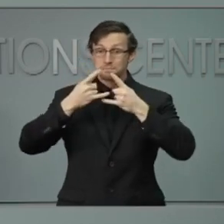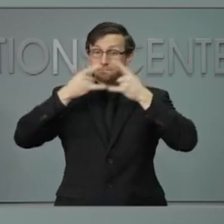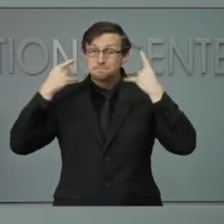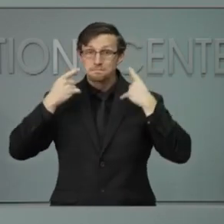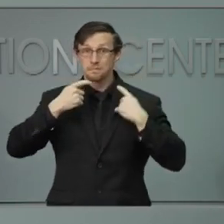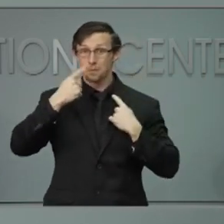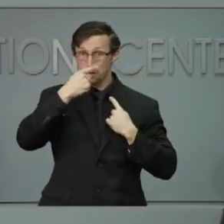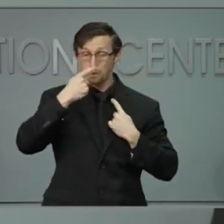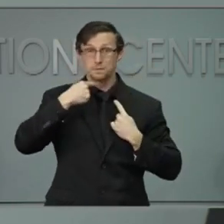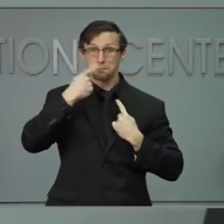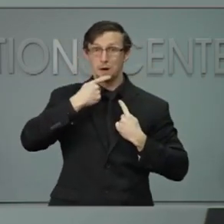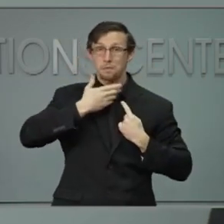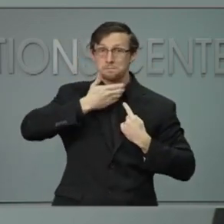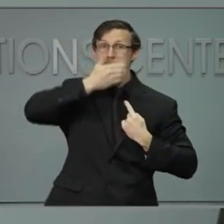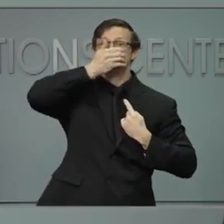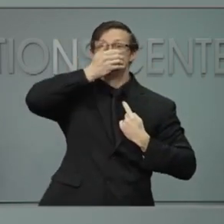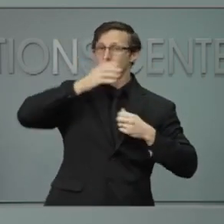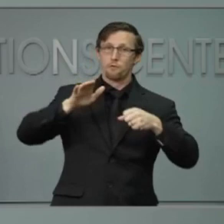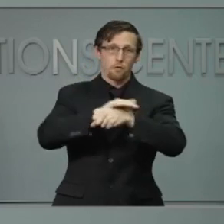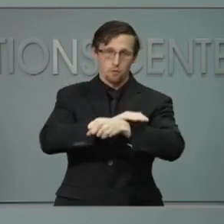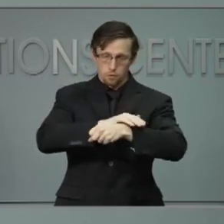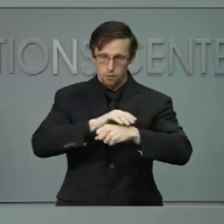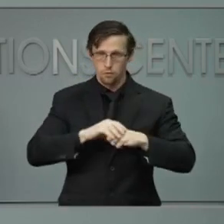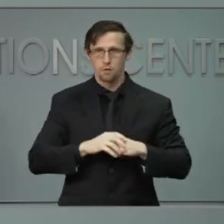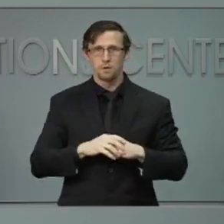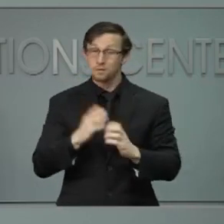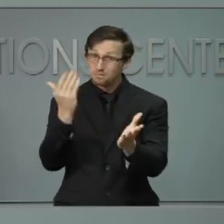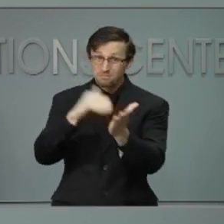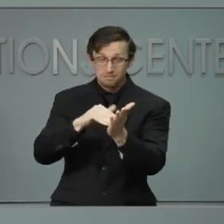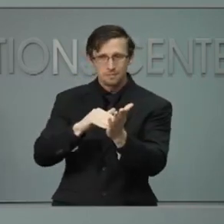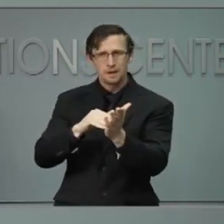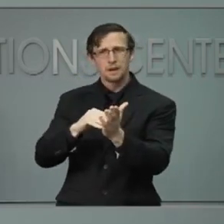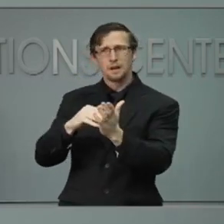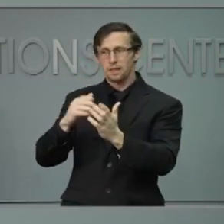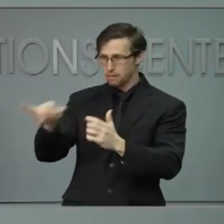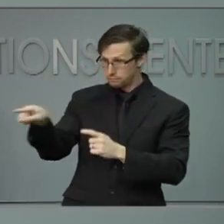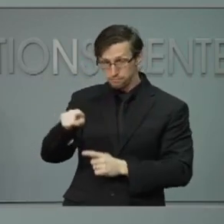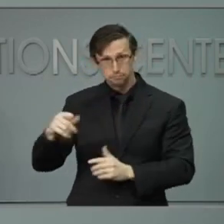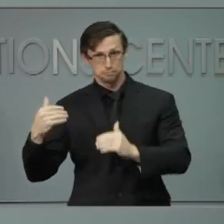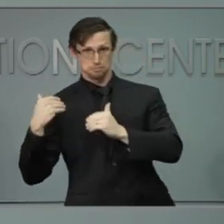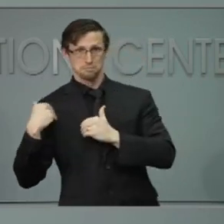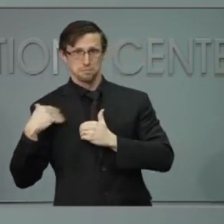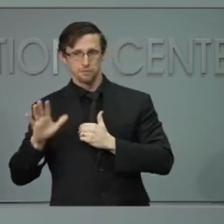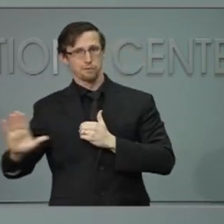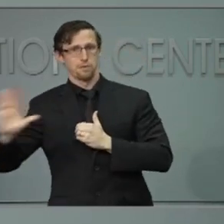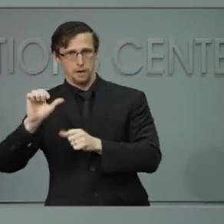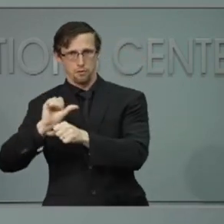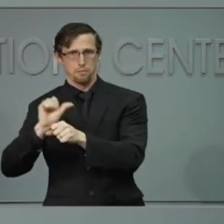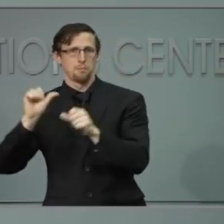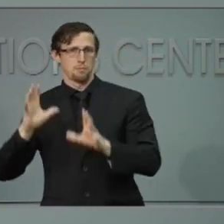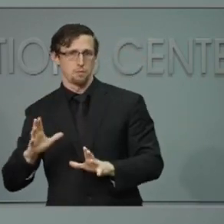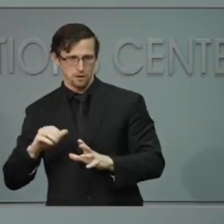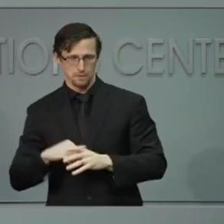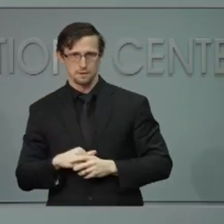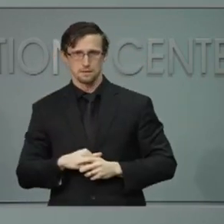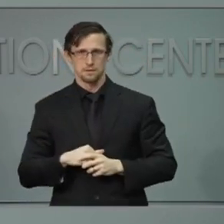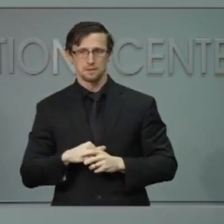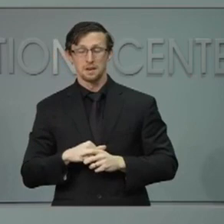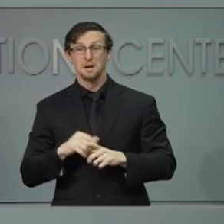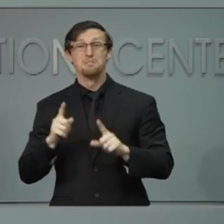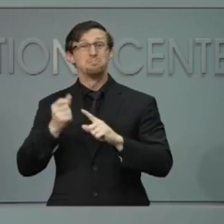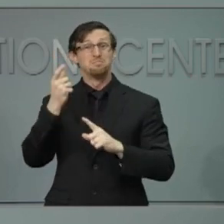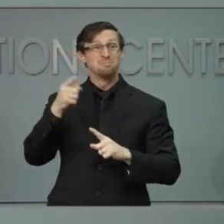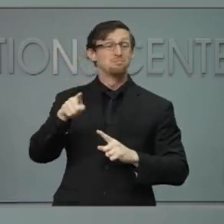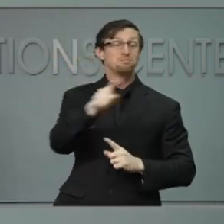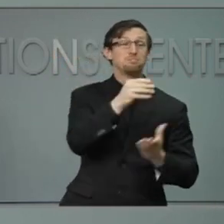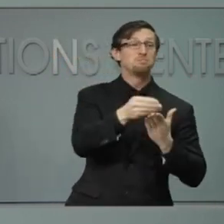nose and mouth. Again, this is taking responsibility for their employees, not the